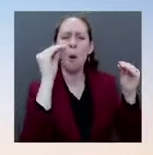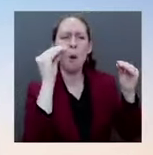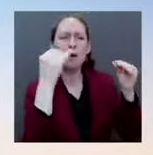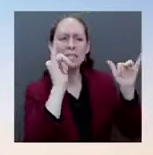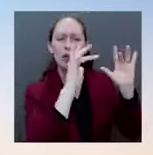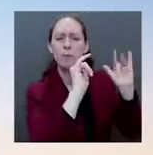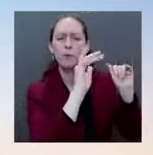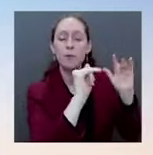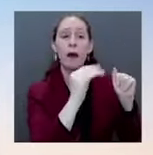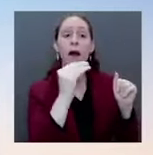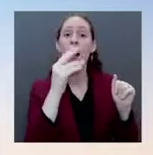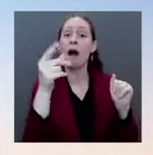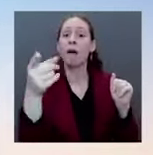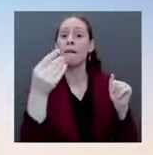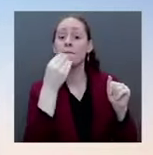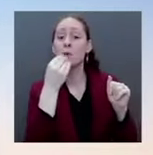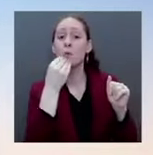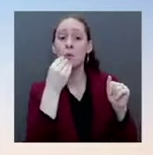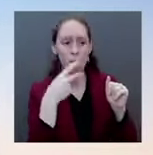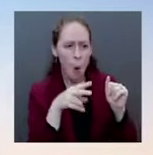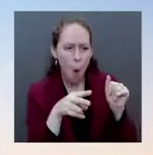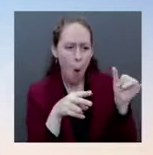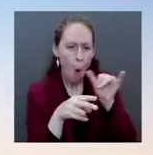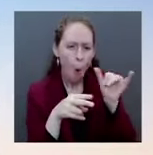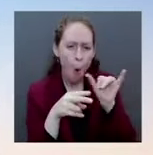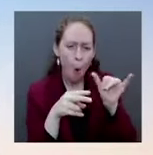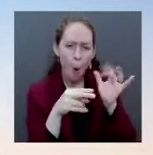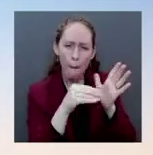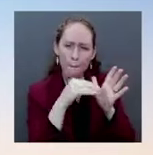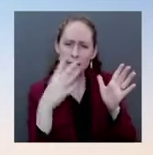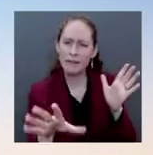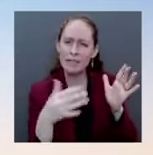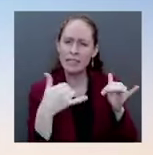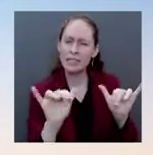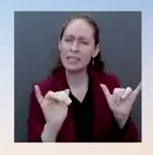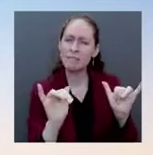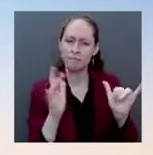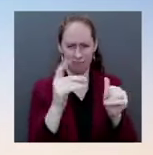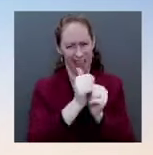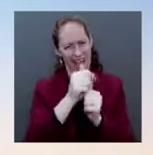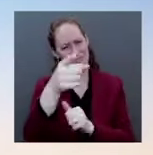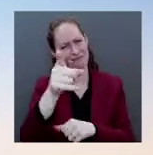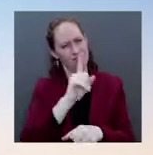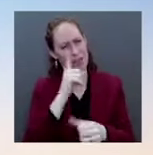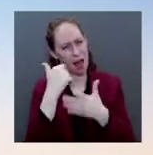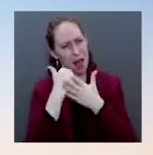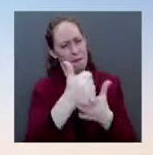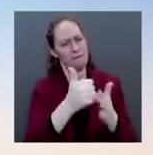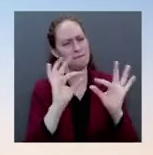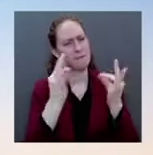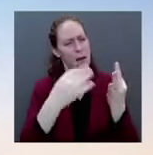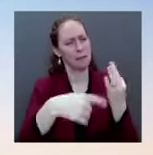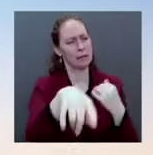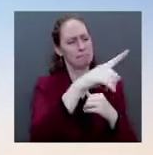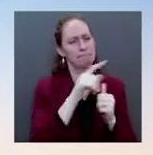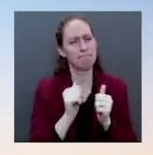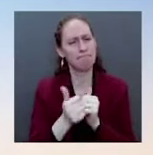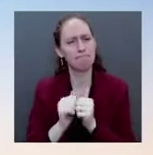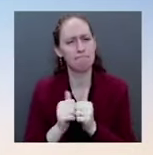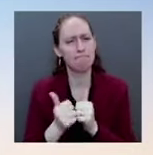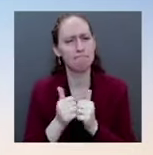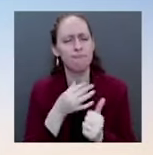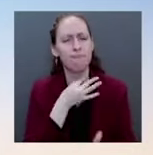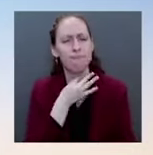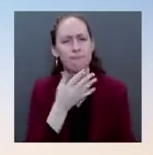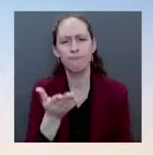One is when the President came into office, he prioritized early passing the American Rescue Plan. The American Rescue Plan has